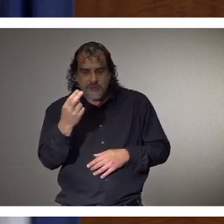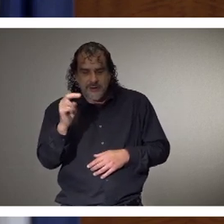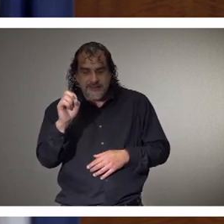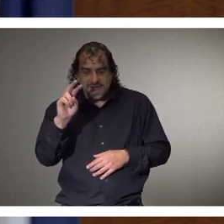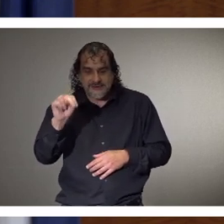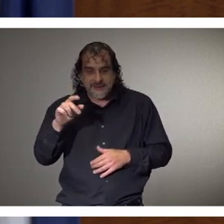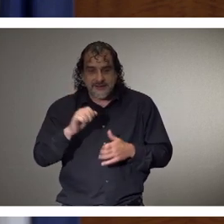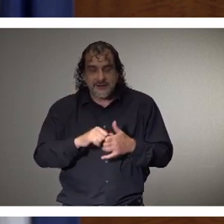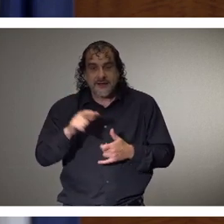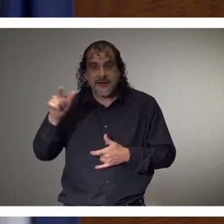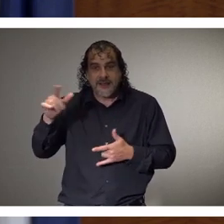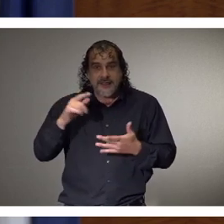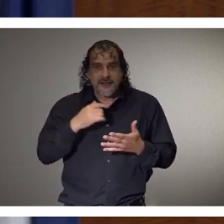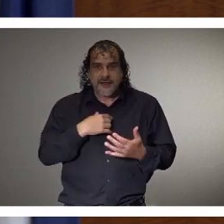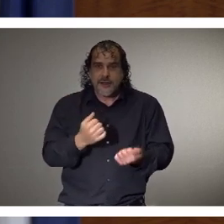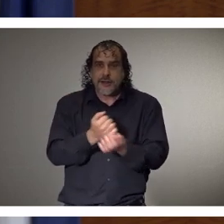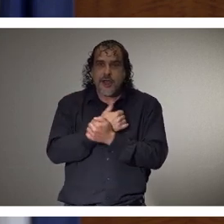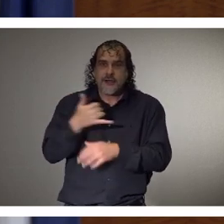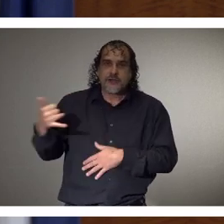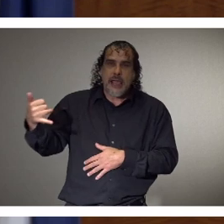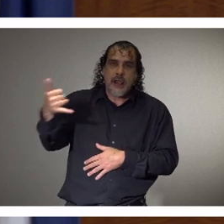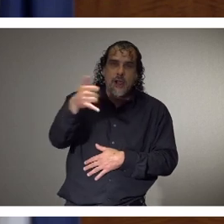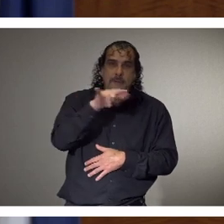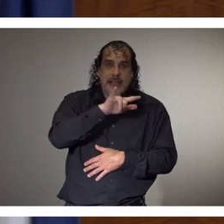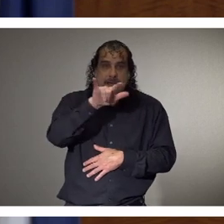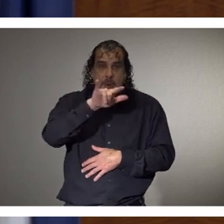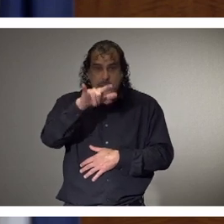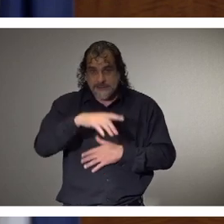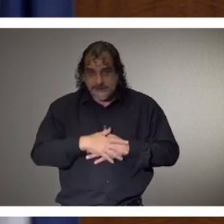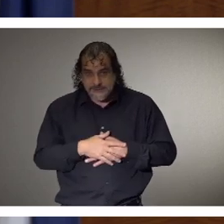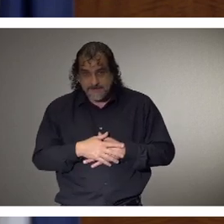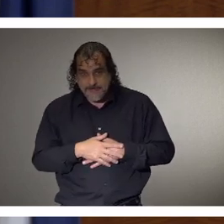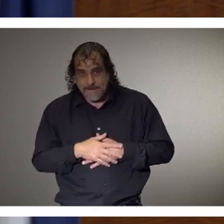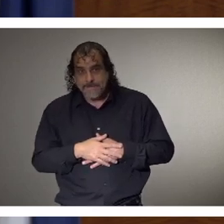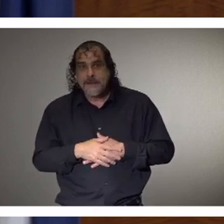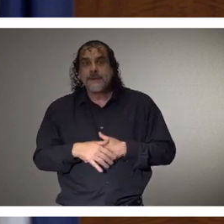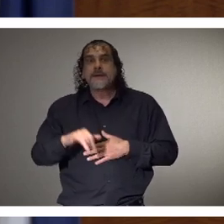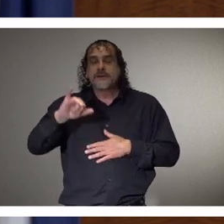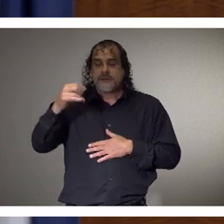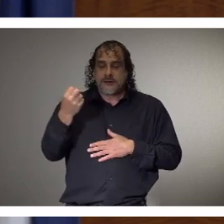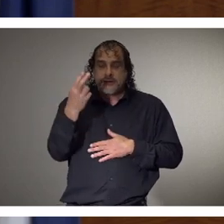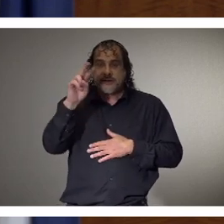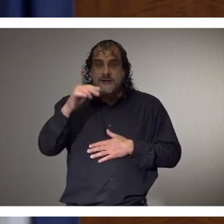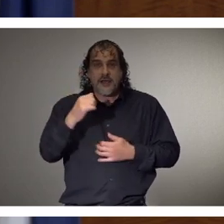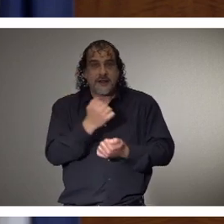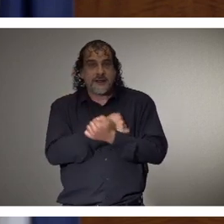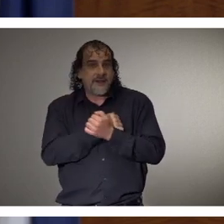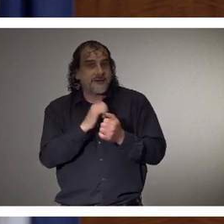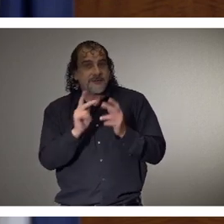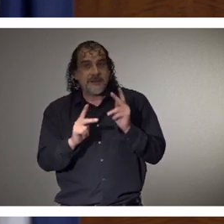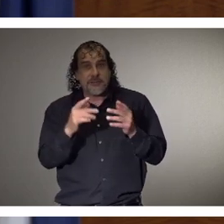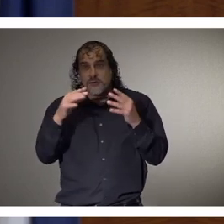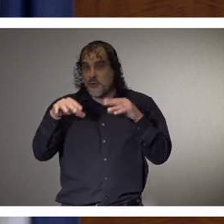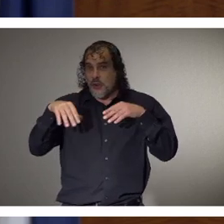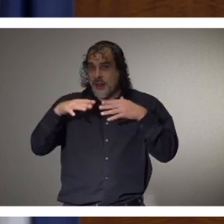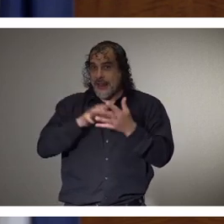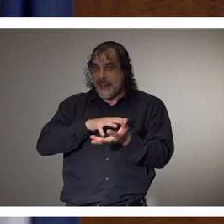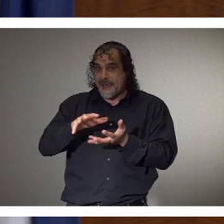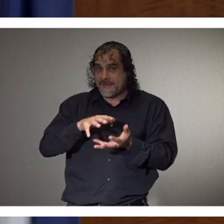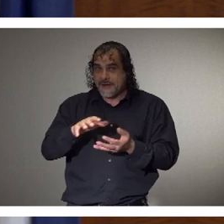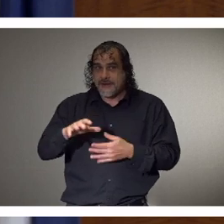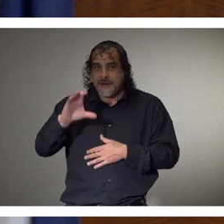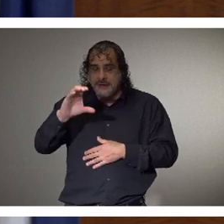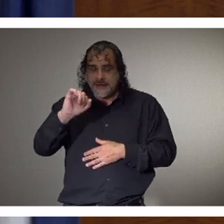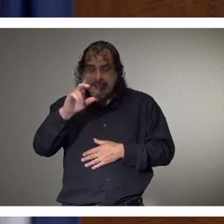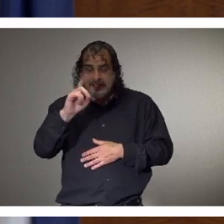Louis loves helicopters and airplanes. Jonathan from Coldwater loves making people laugh. Cassidy Shoemaker